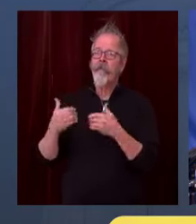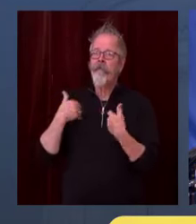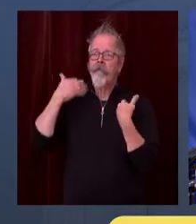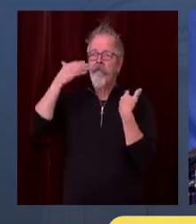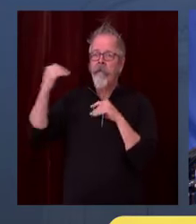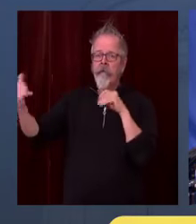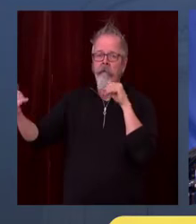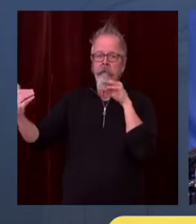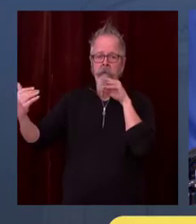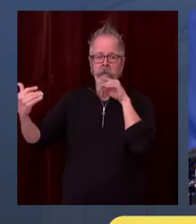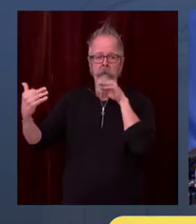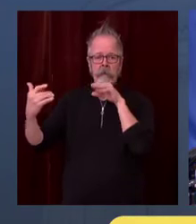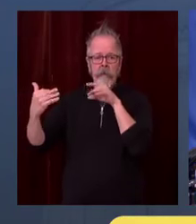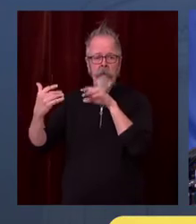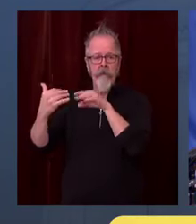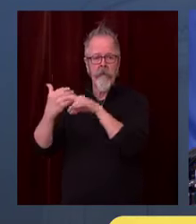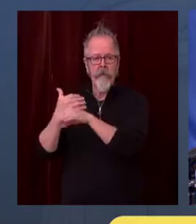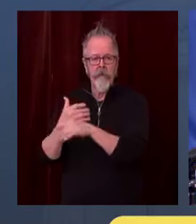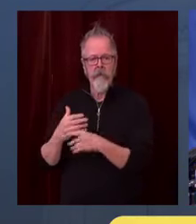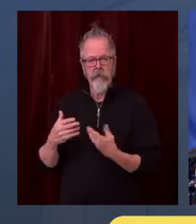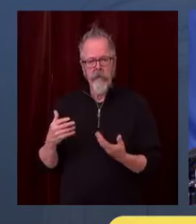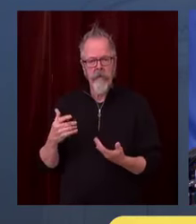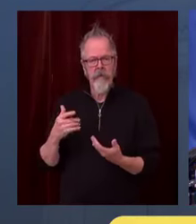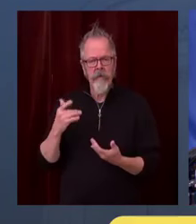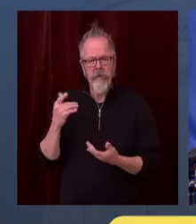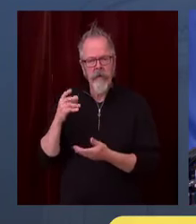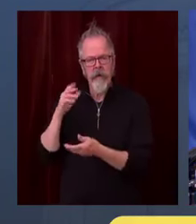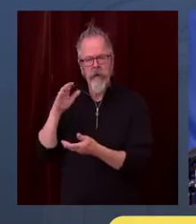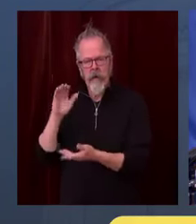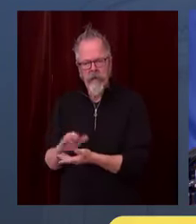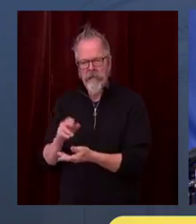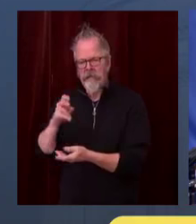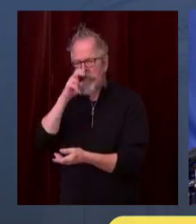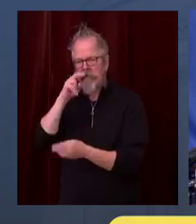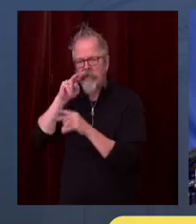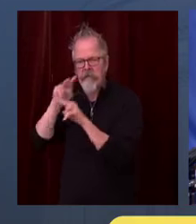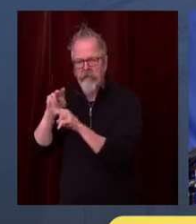situation. Nick, would you like to address that at all?